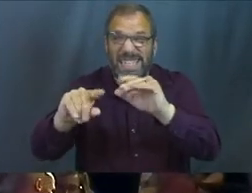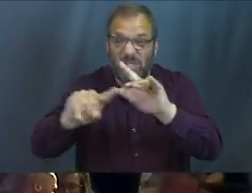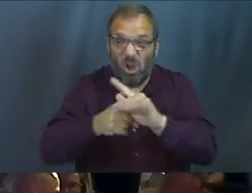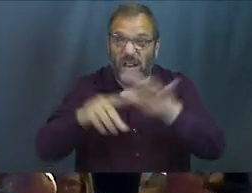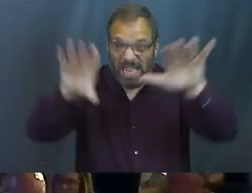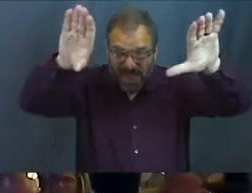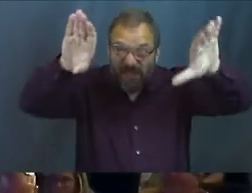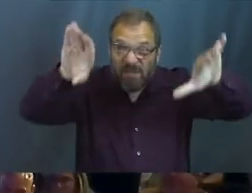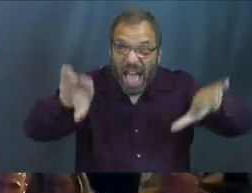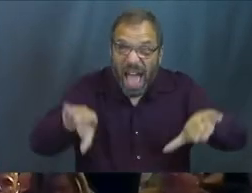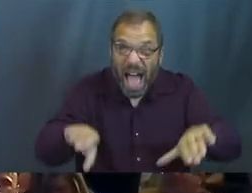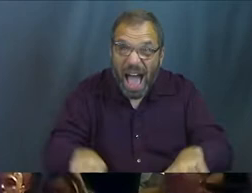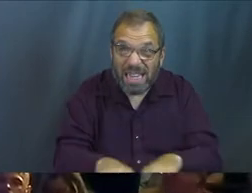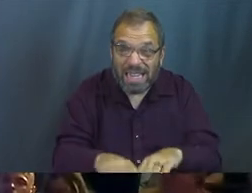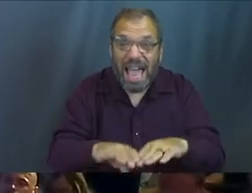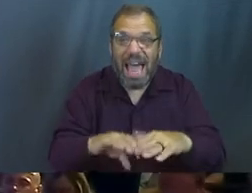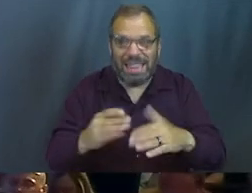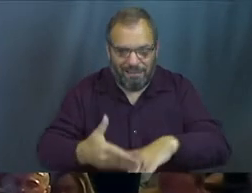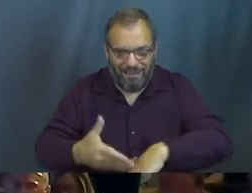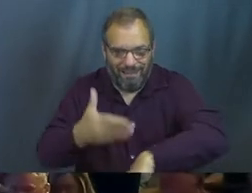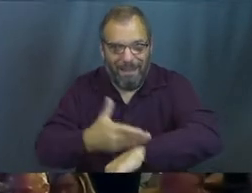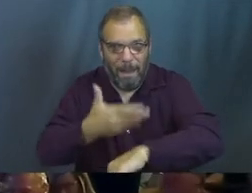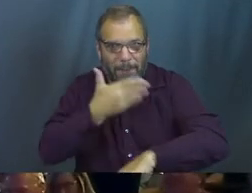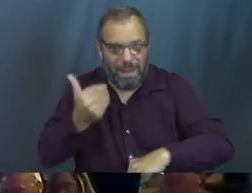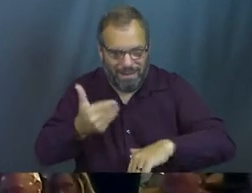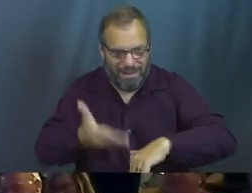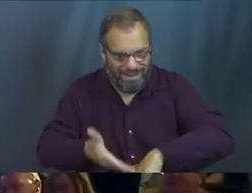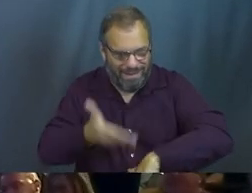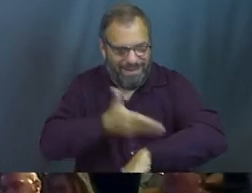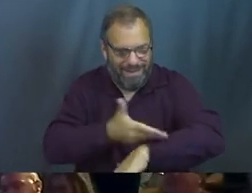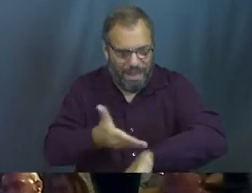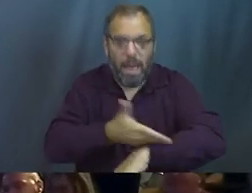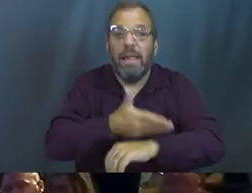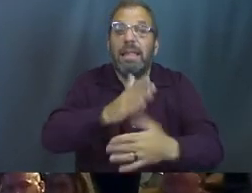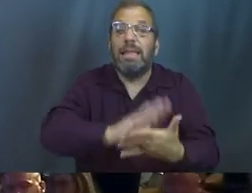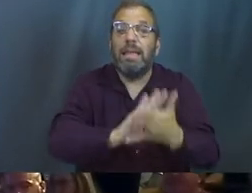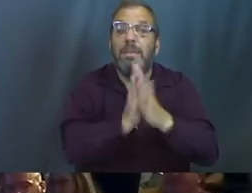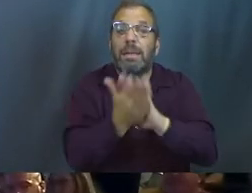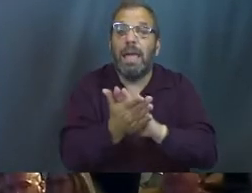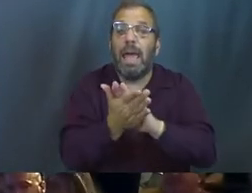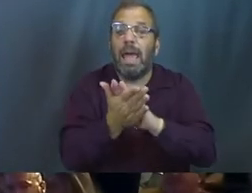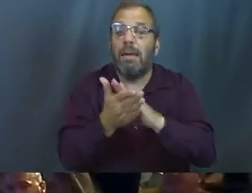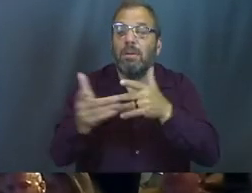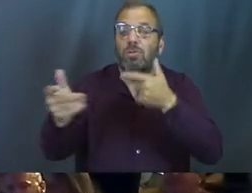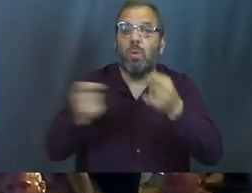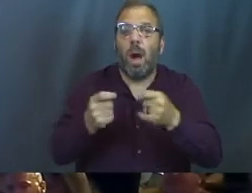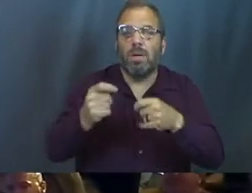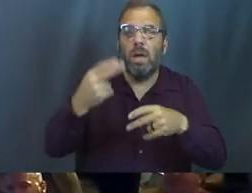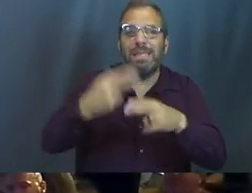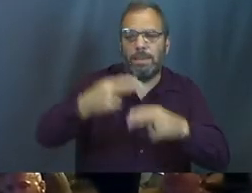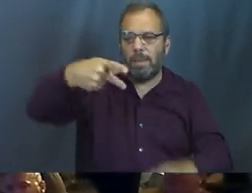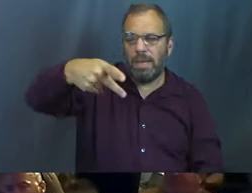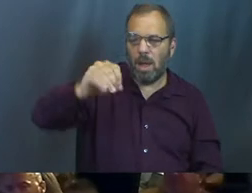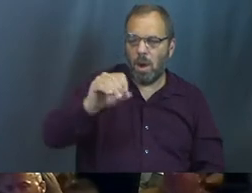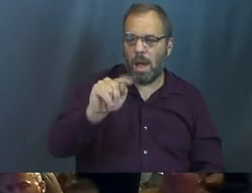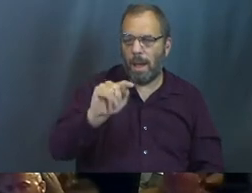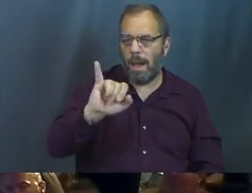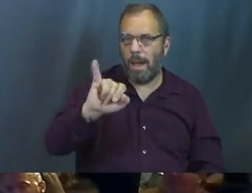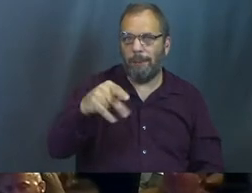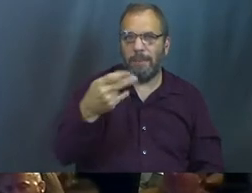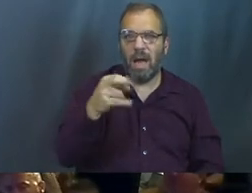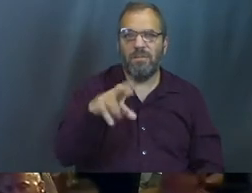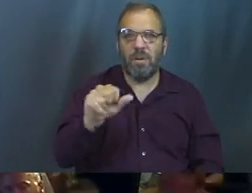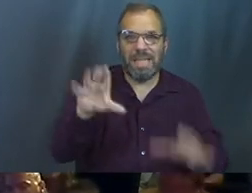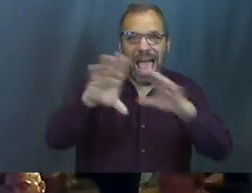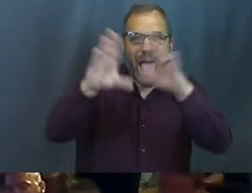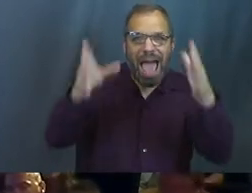in the valley. But then things went up for Joseph because he became somebody to run Potiphar's house, right? Huge